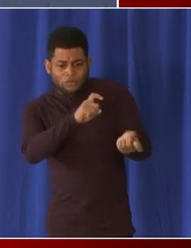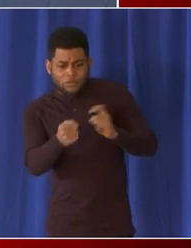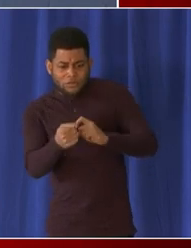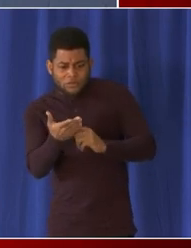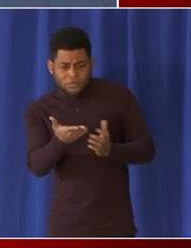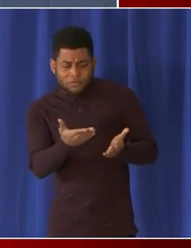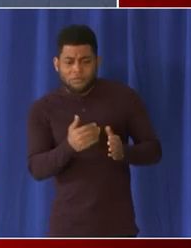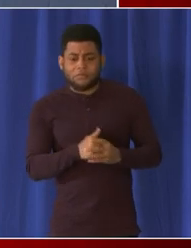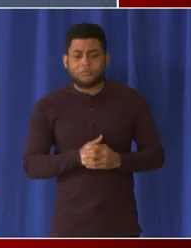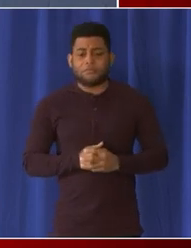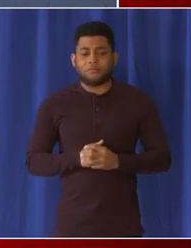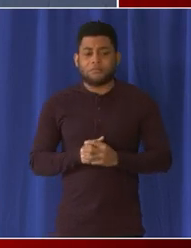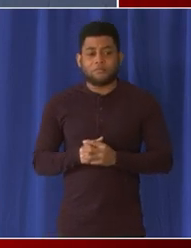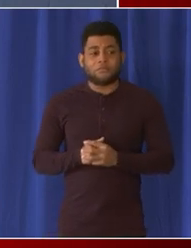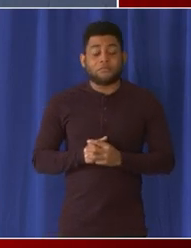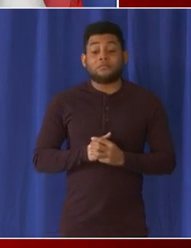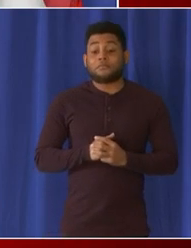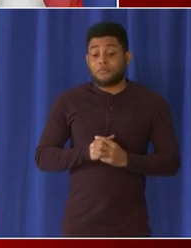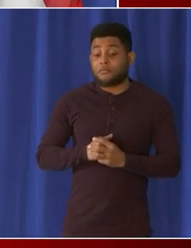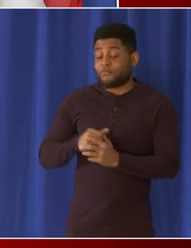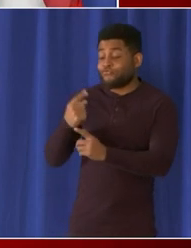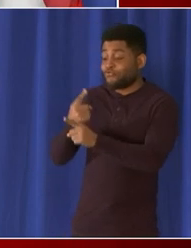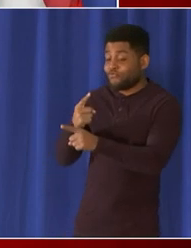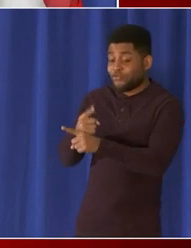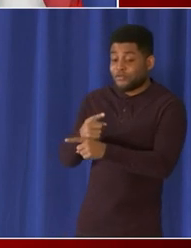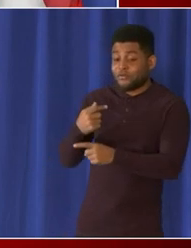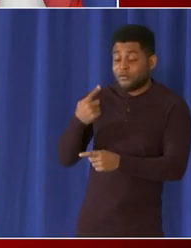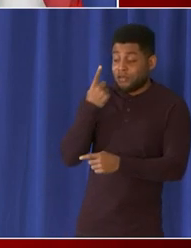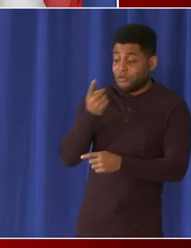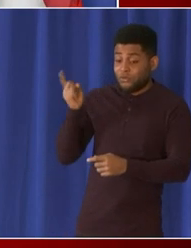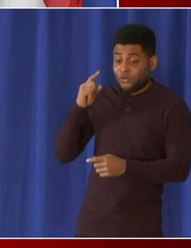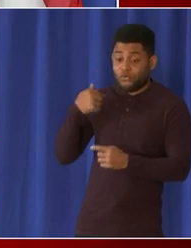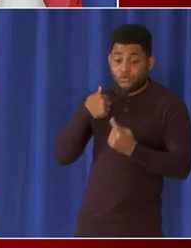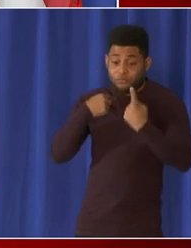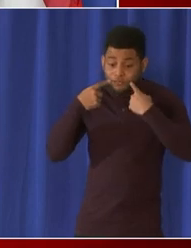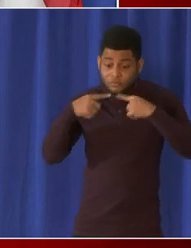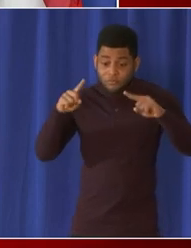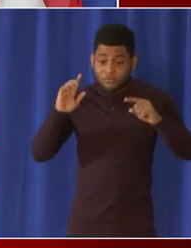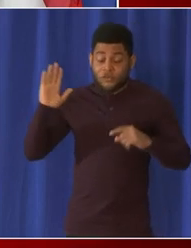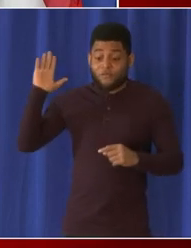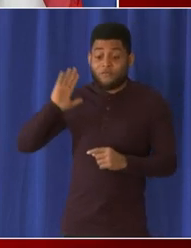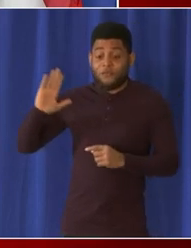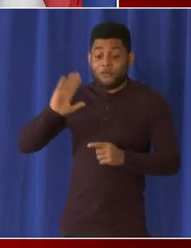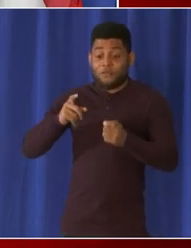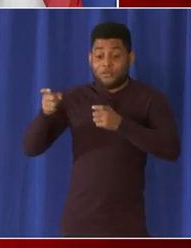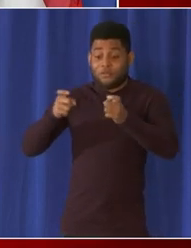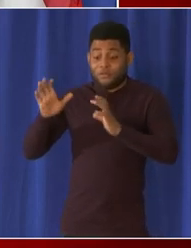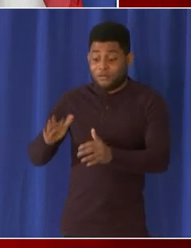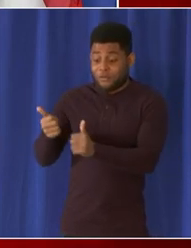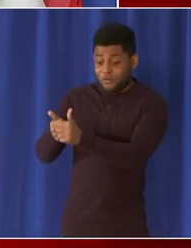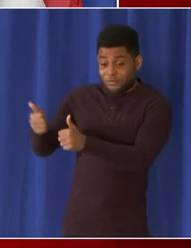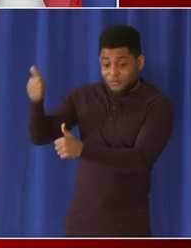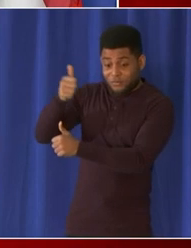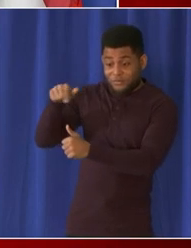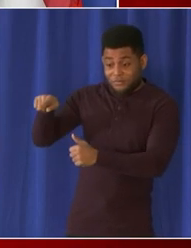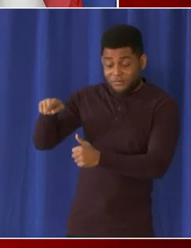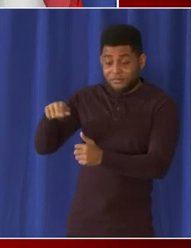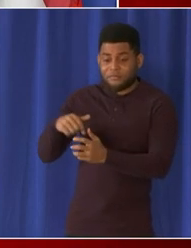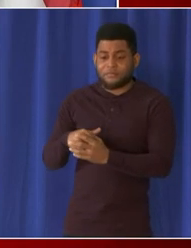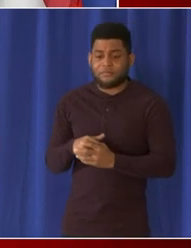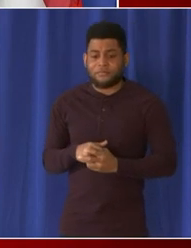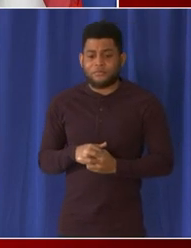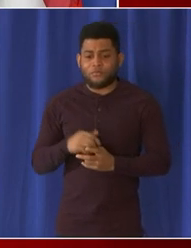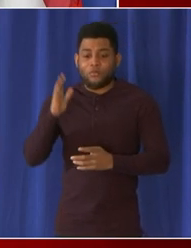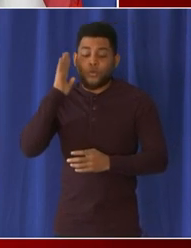so i think we announced on on friday that our former director uh who will will be coming